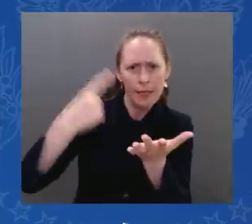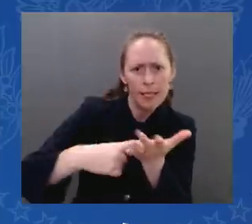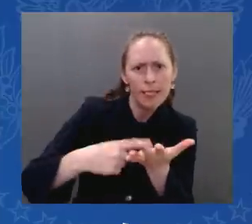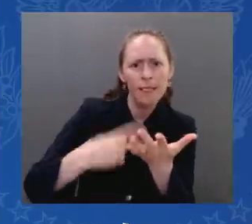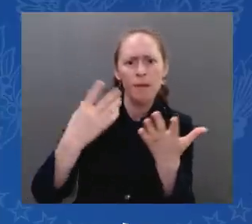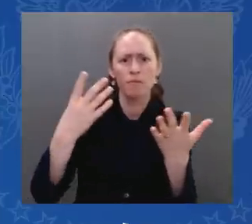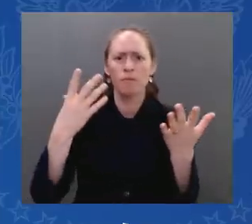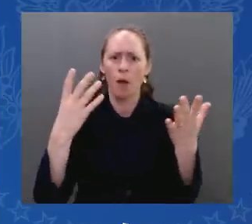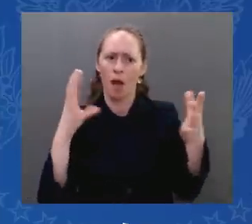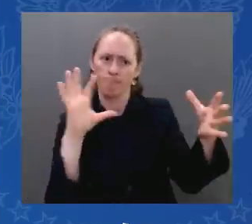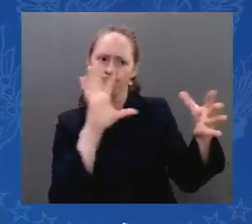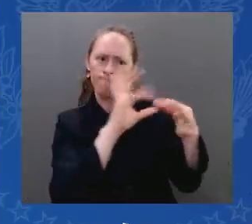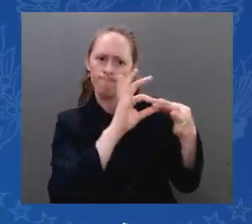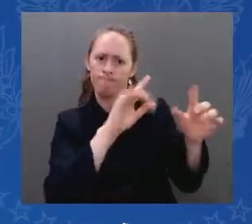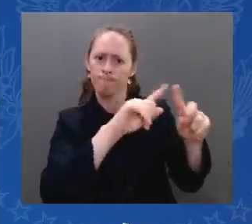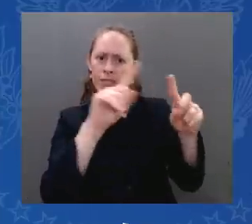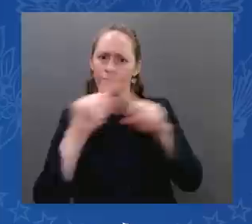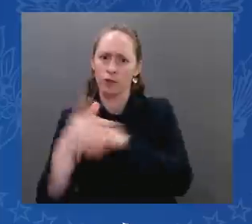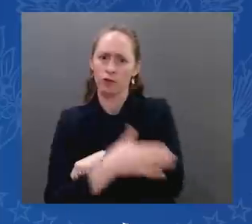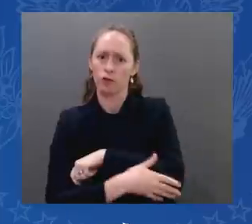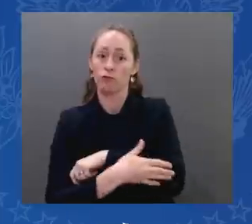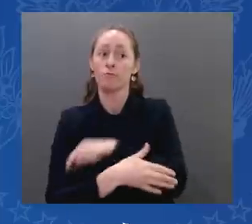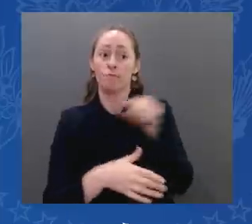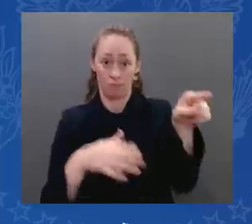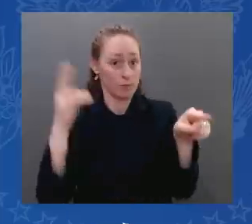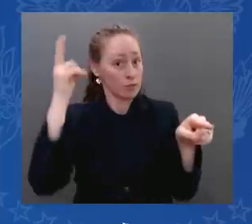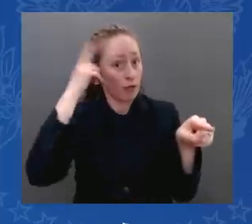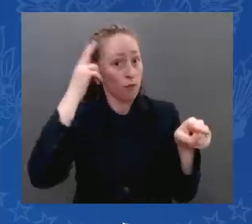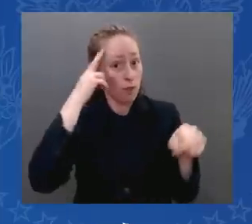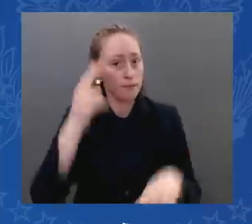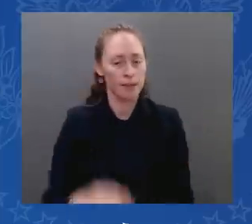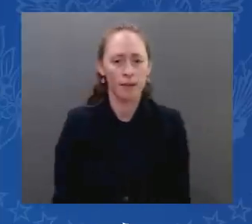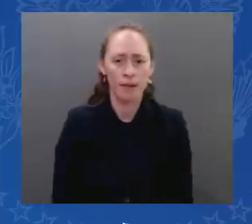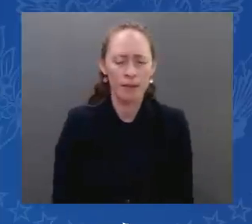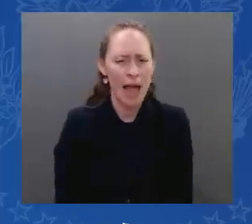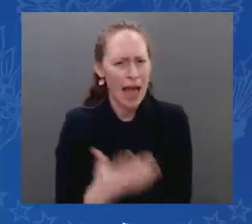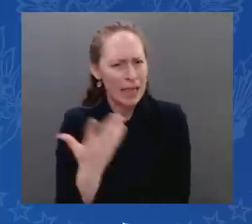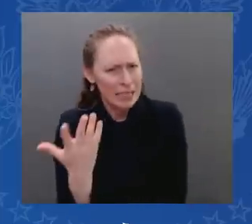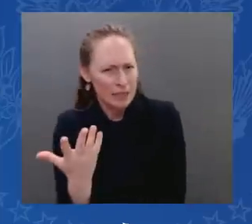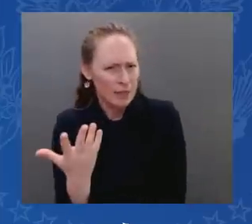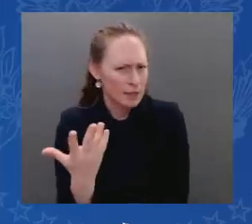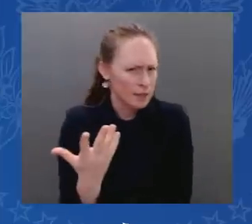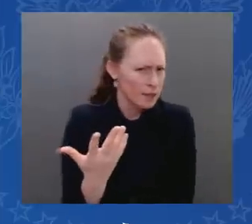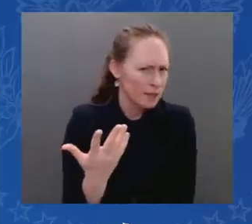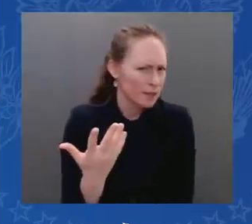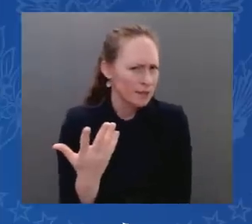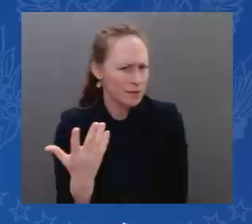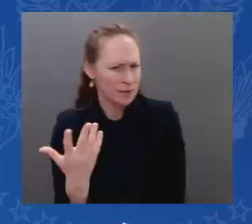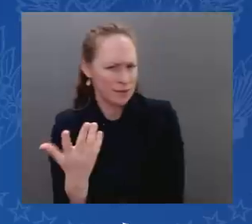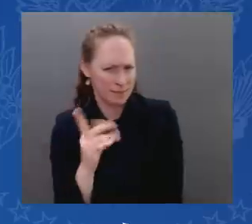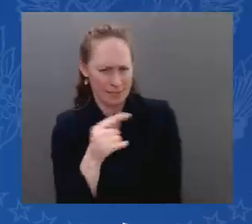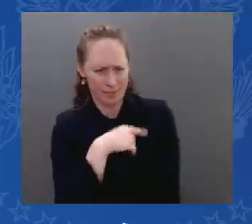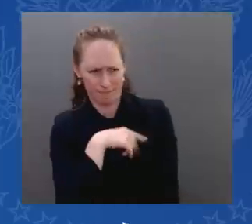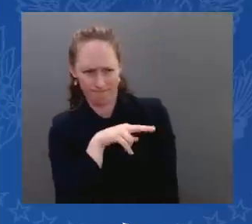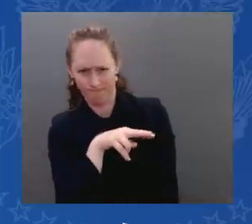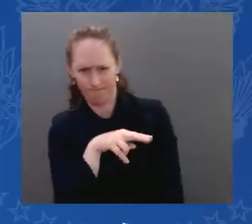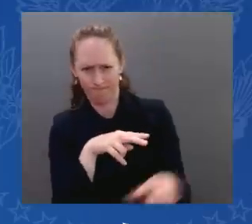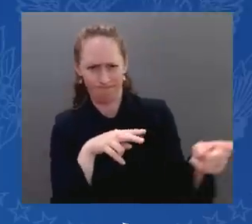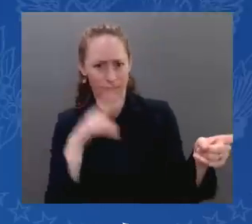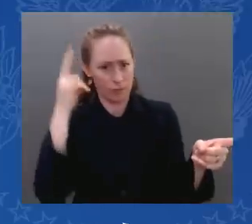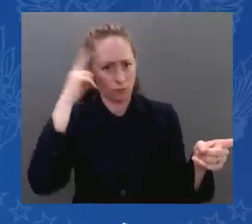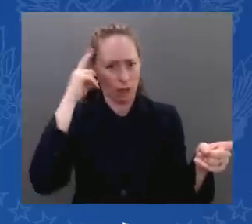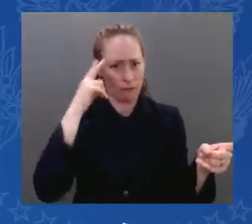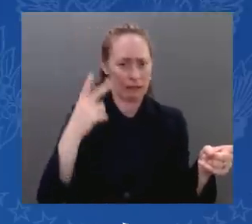well as other reservations from the Saudis with respect to defense system, which means it's mostly about Israel sharing its